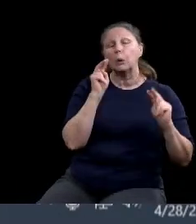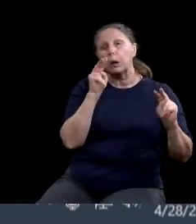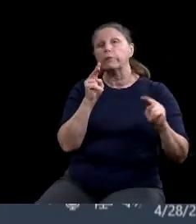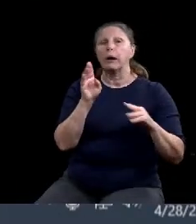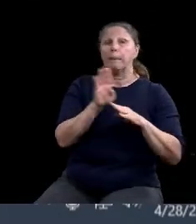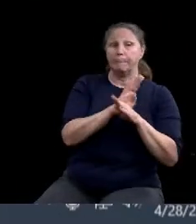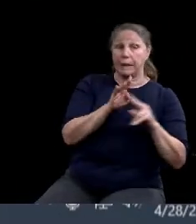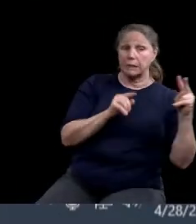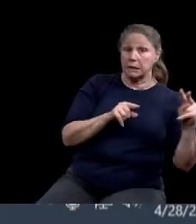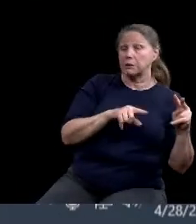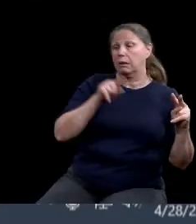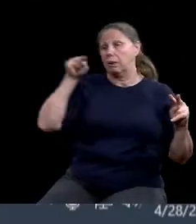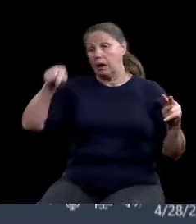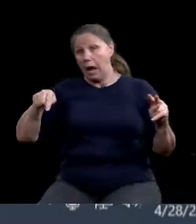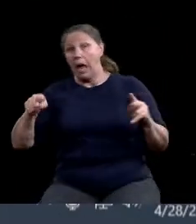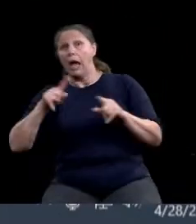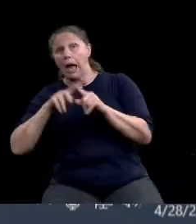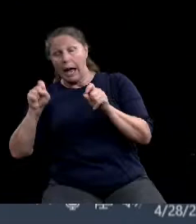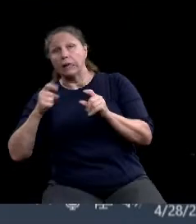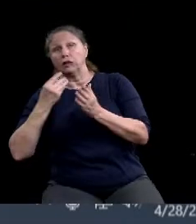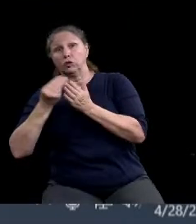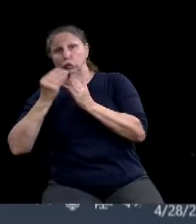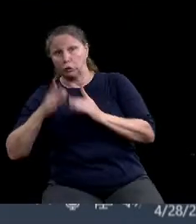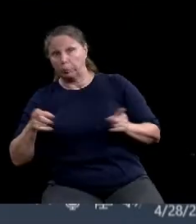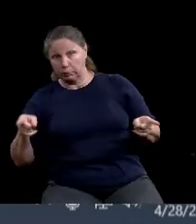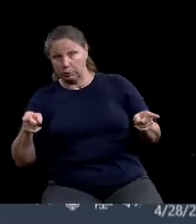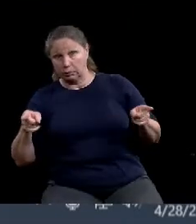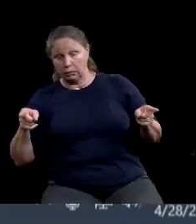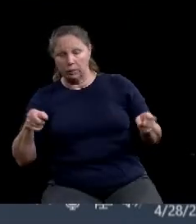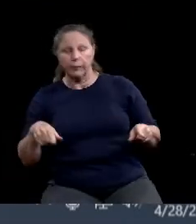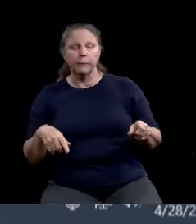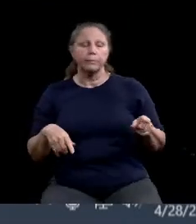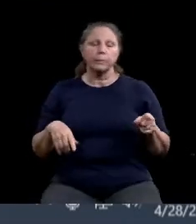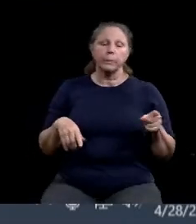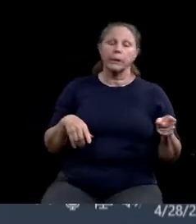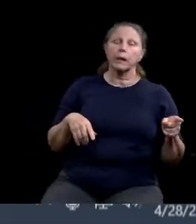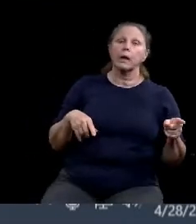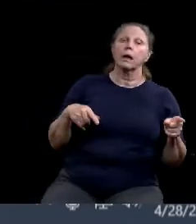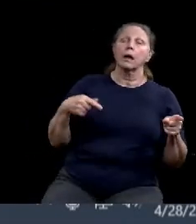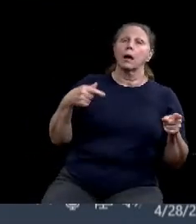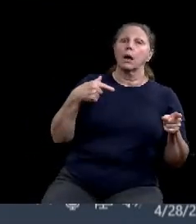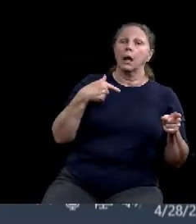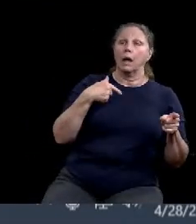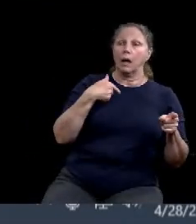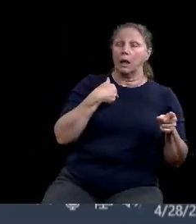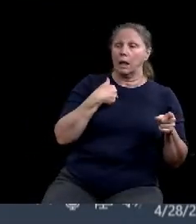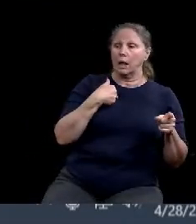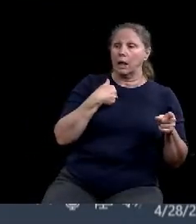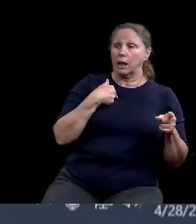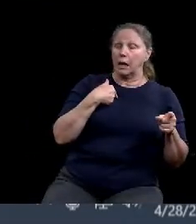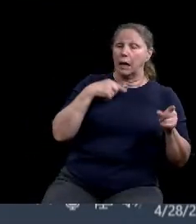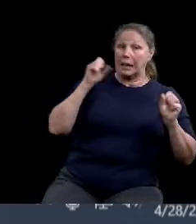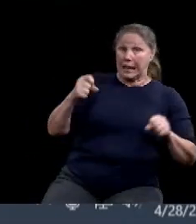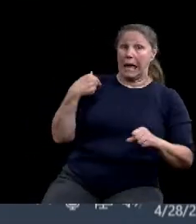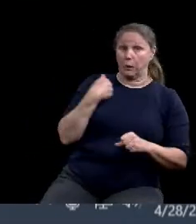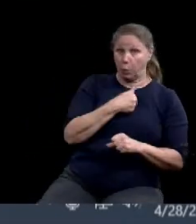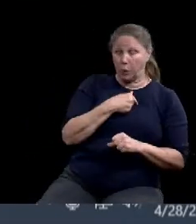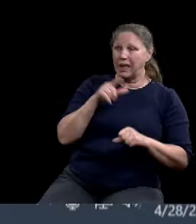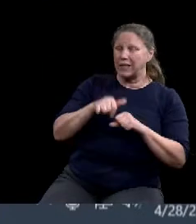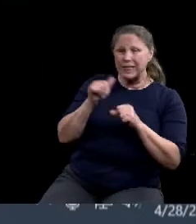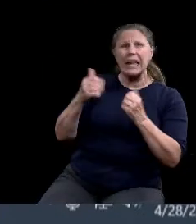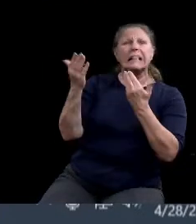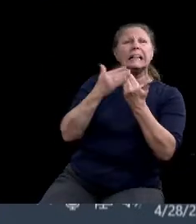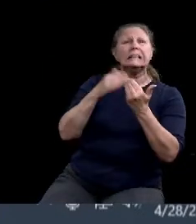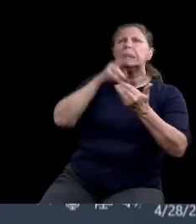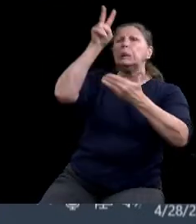we, will we make those available in an easily digestible format online so we can direct, because we can encourage